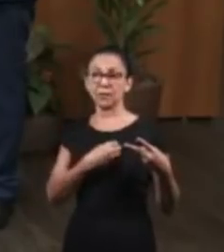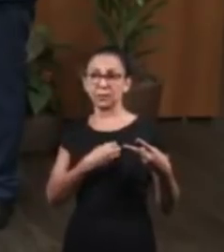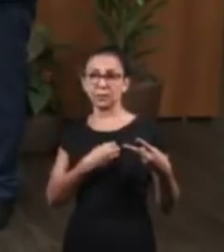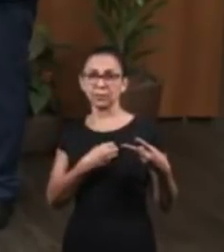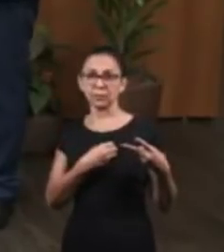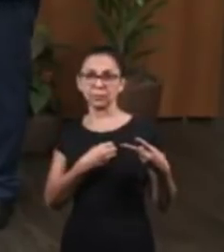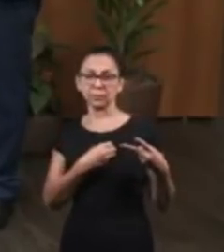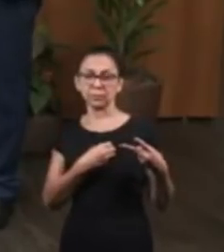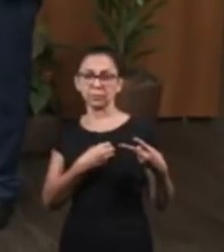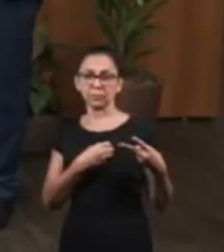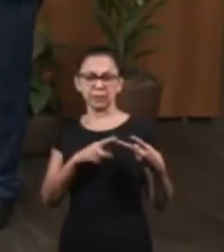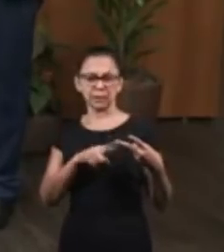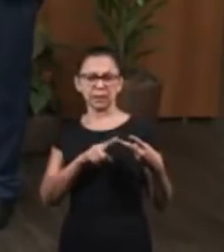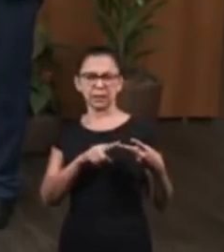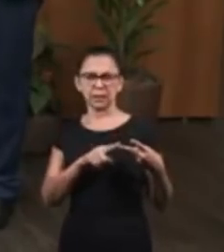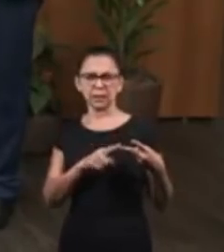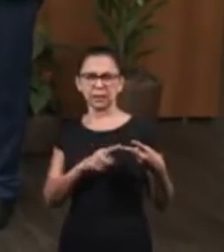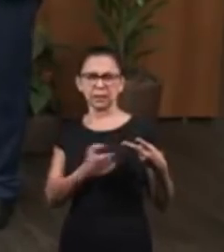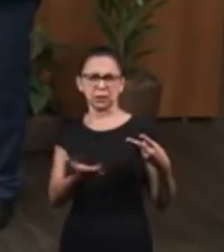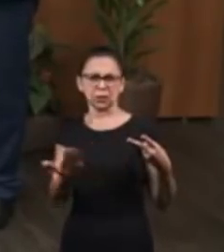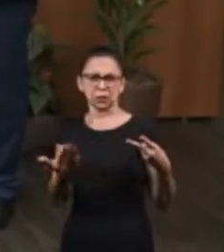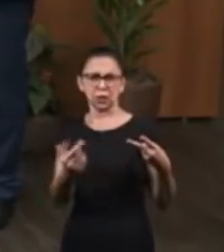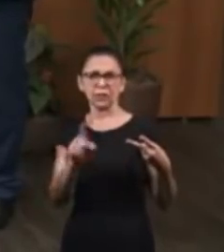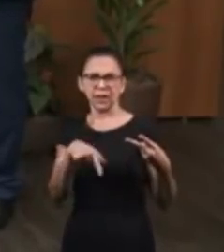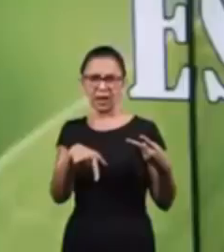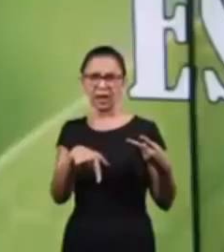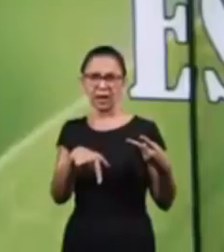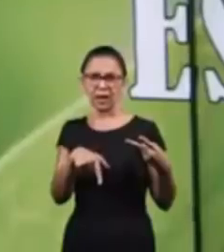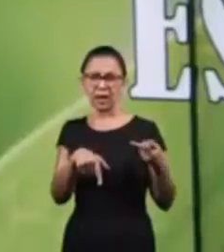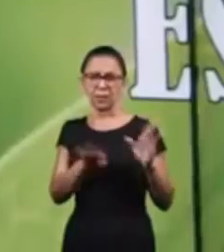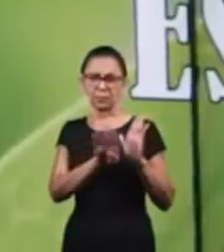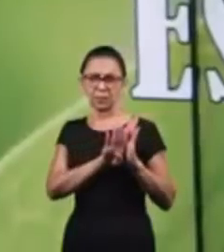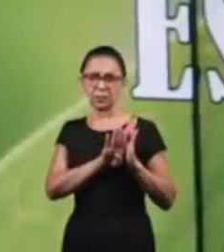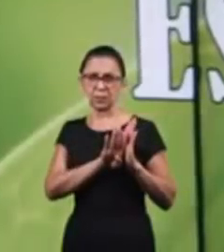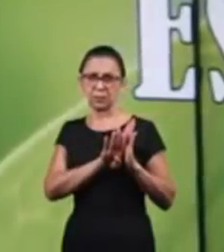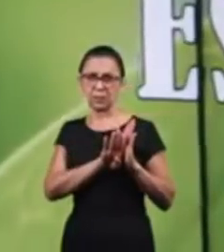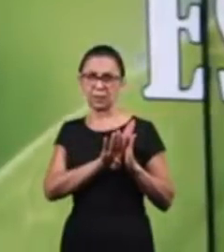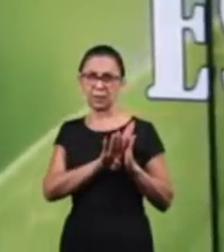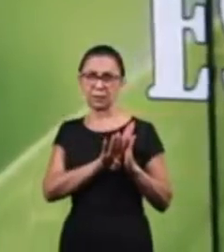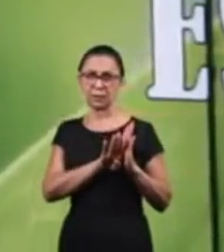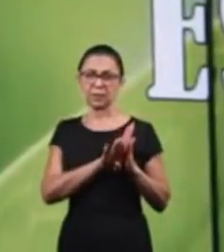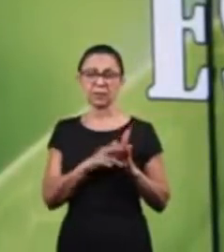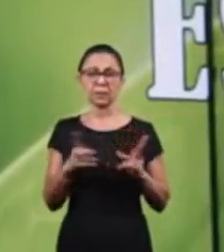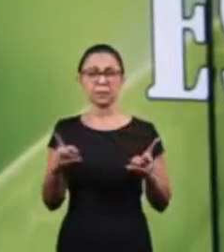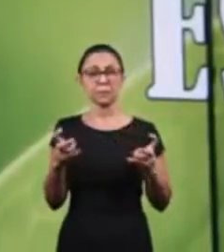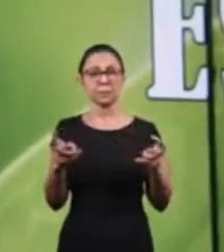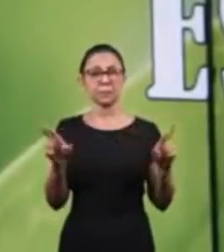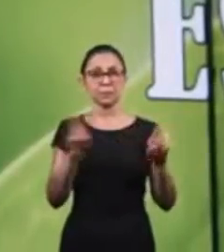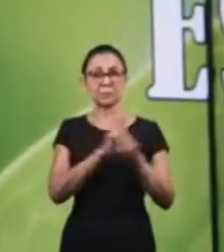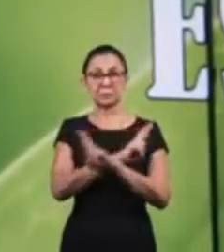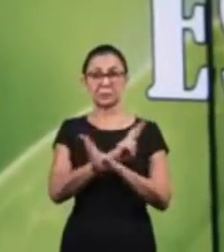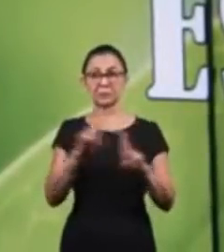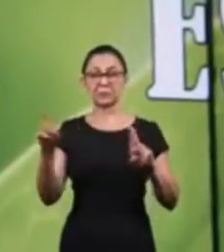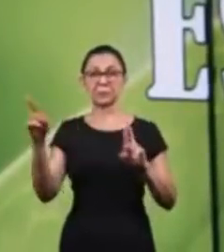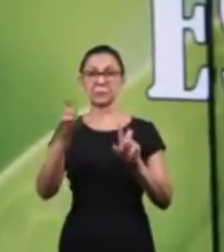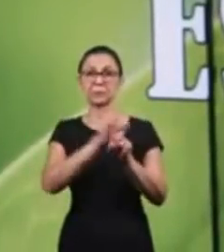live? Is your father alive? And then they had to answer, Is this your youngest brother?